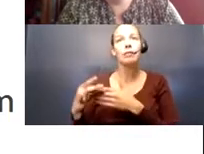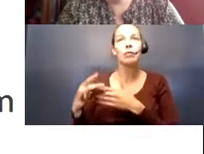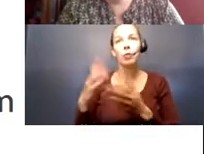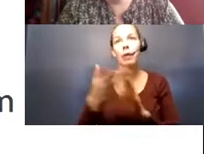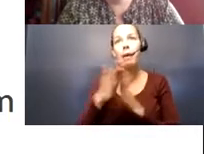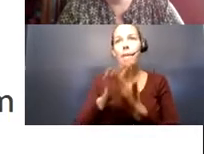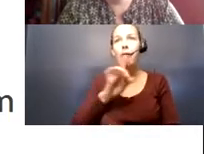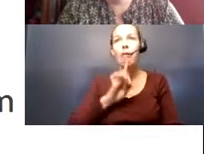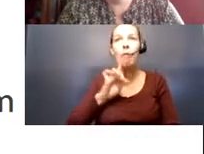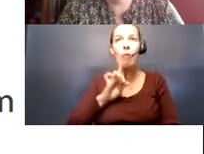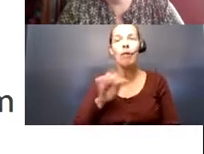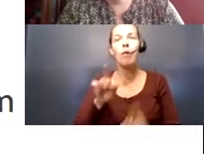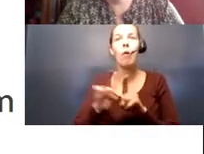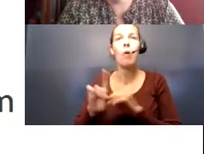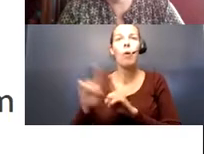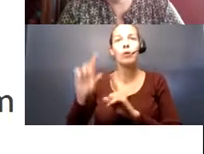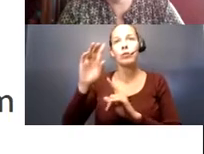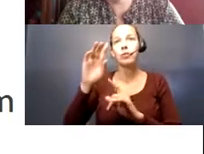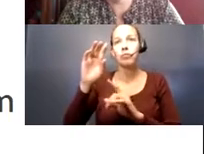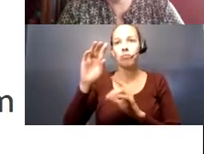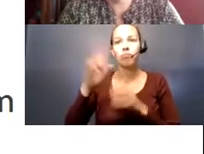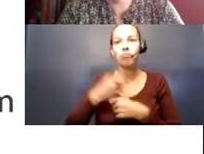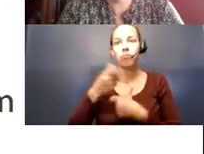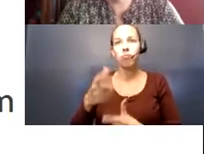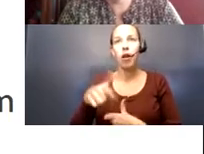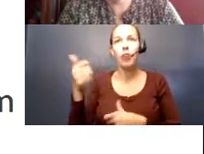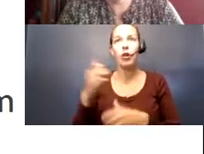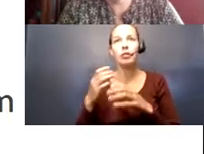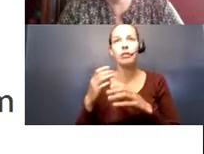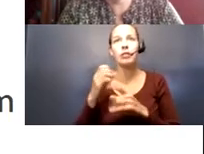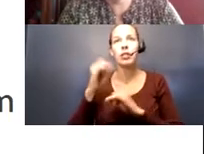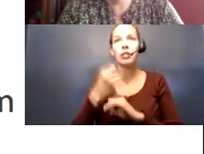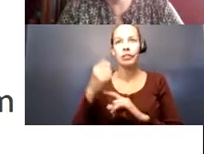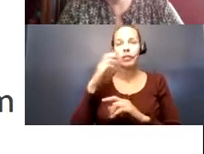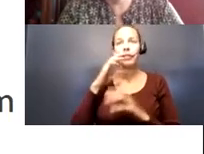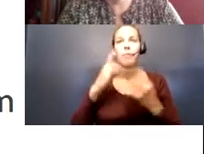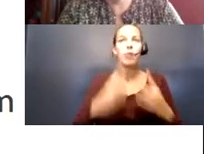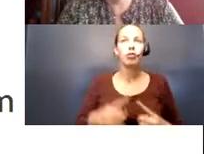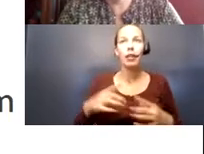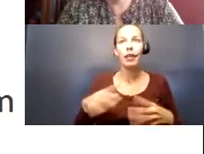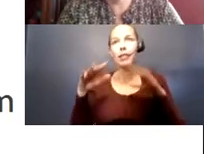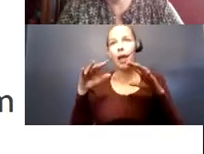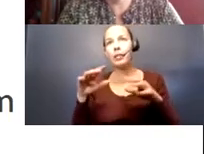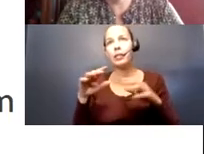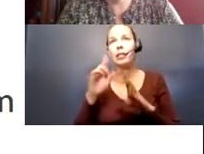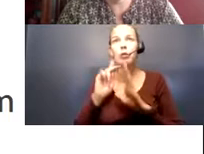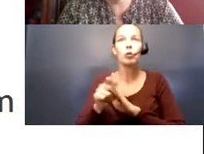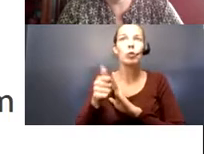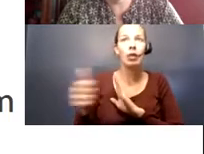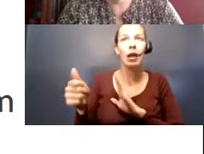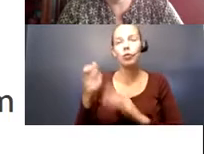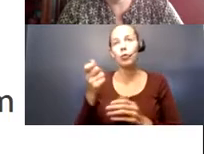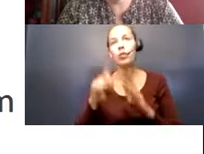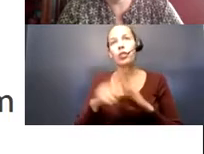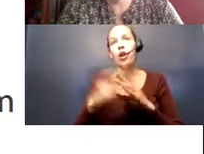which also creates another situation of higher rates of depression, anxiety and suicide. So, really, to start out to understand